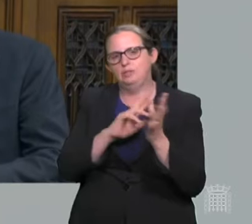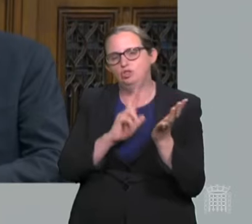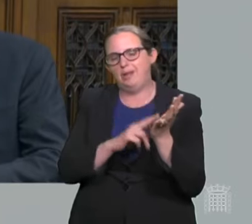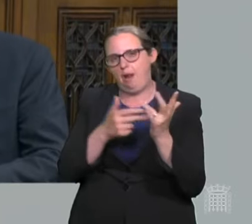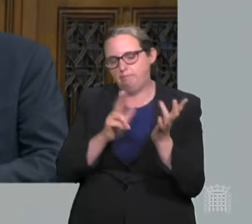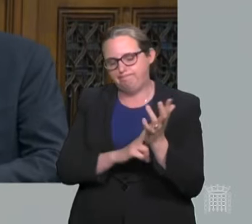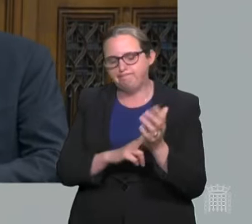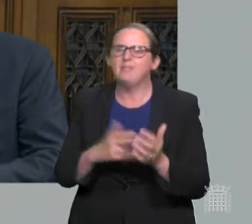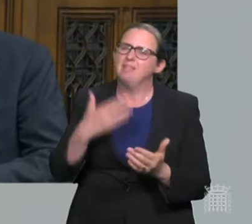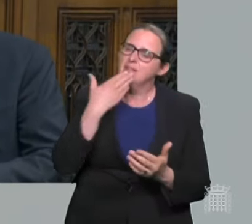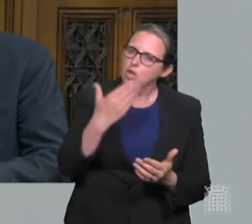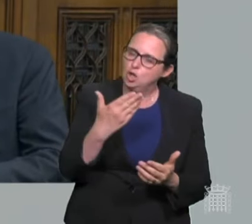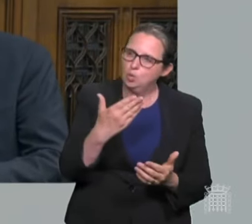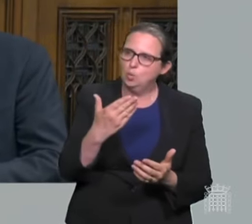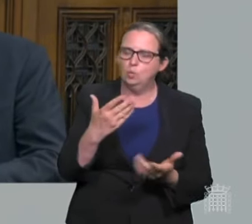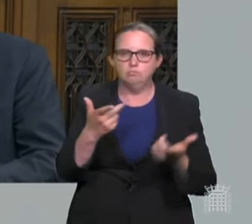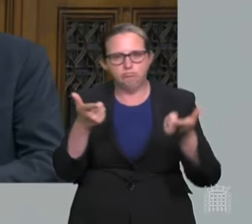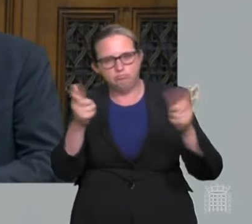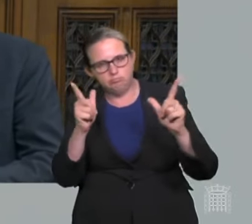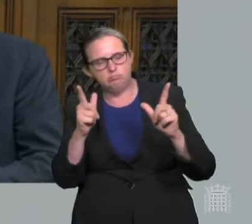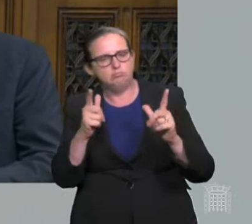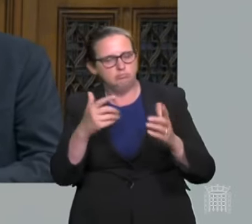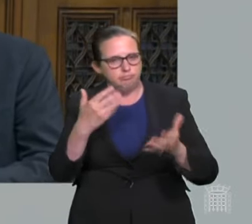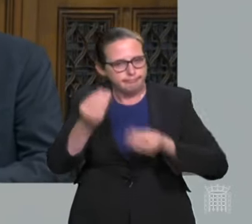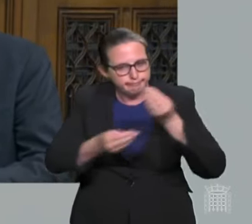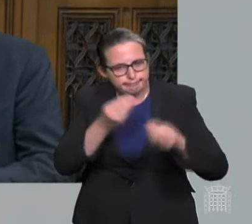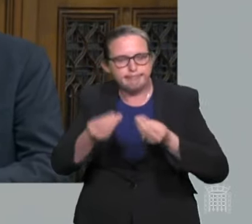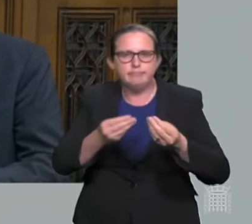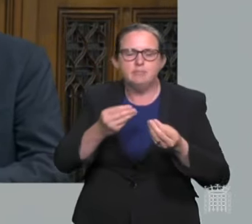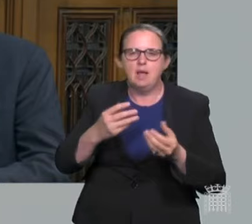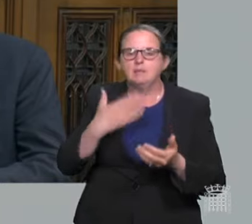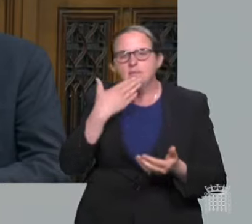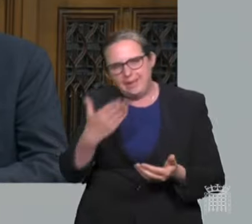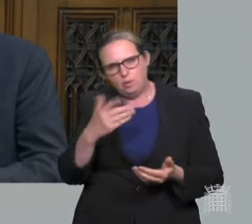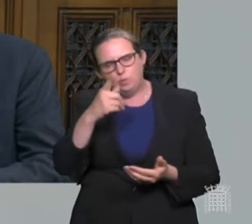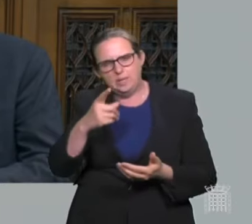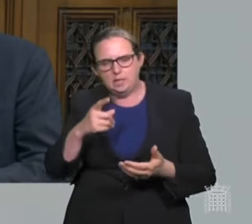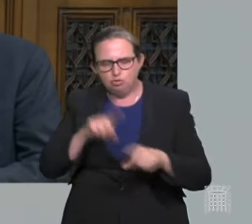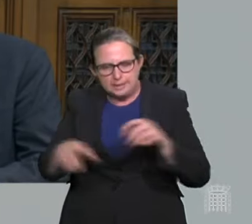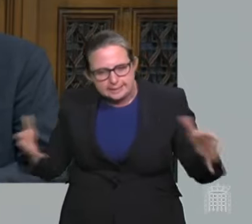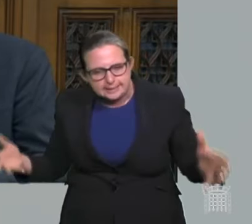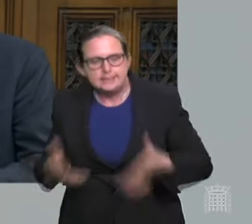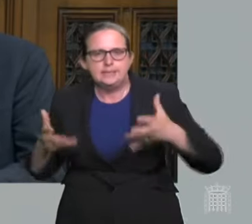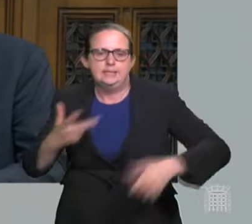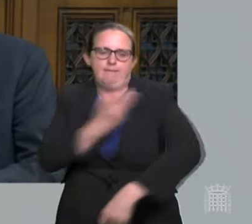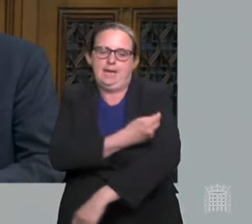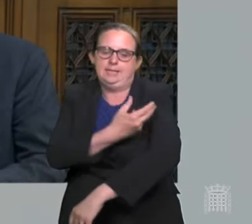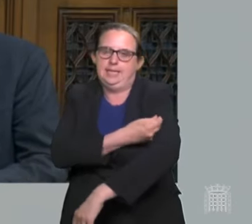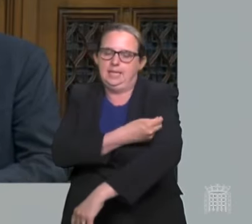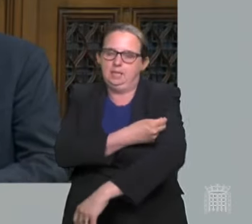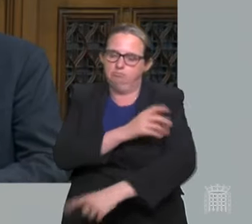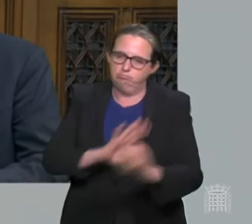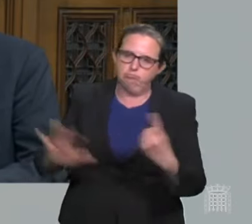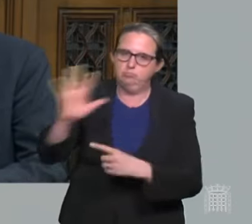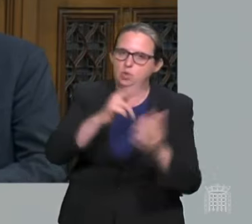approach by government centrally here to drive the vaccine rollout across all of the United Kingdom of Great Britain and Northern Ireland better together as